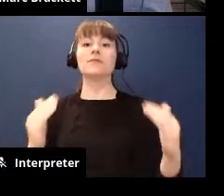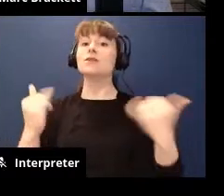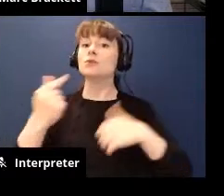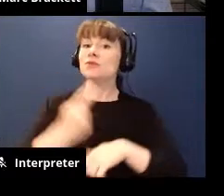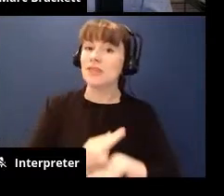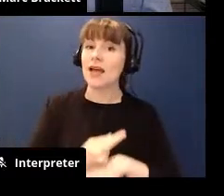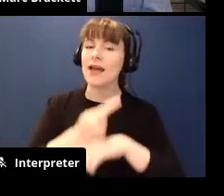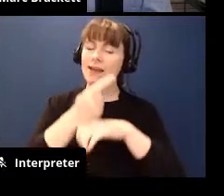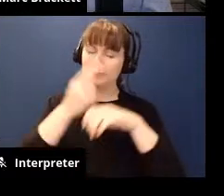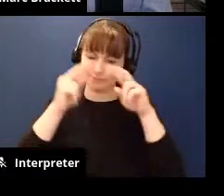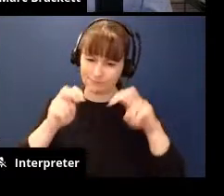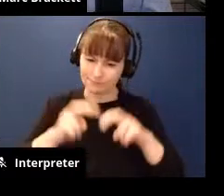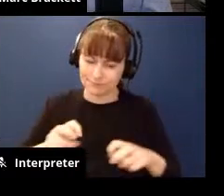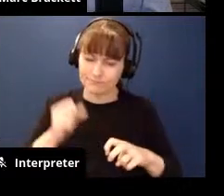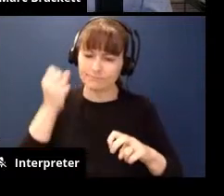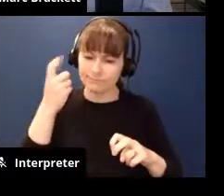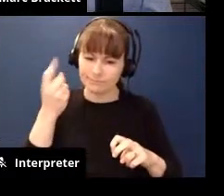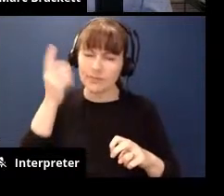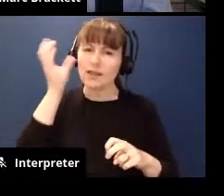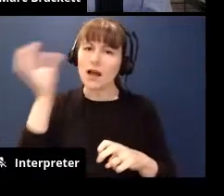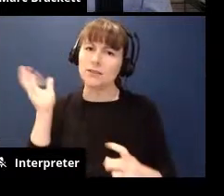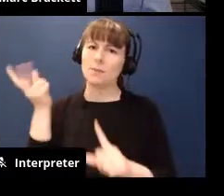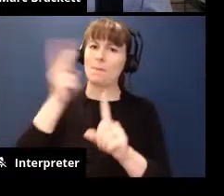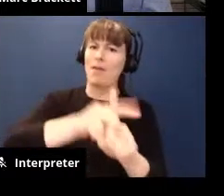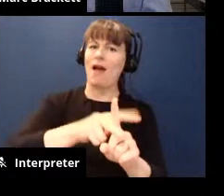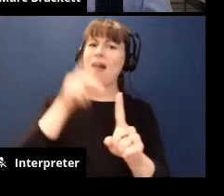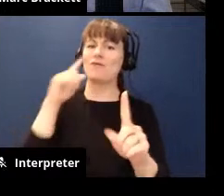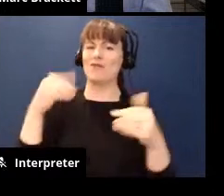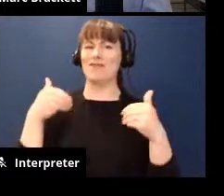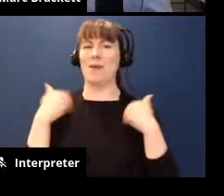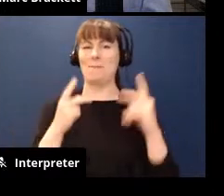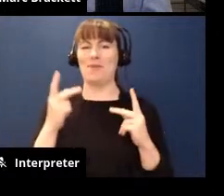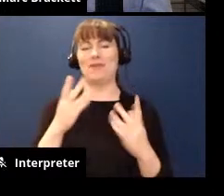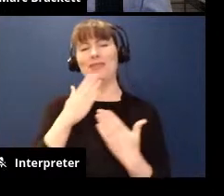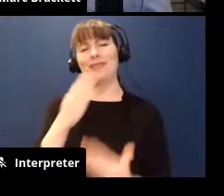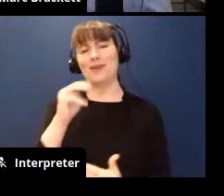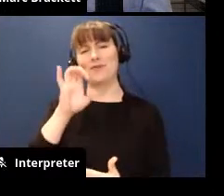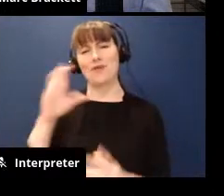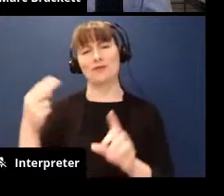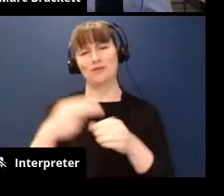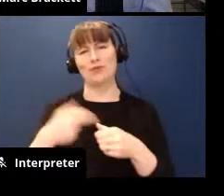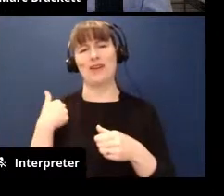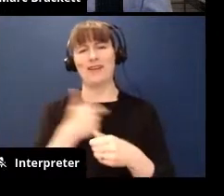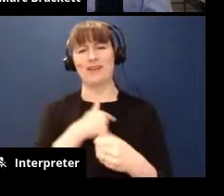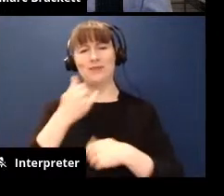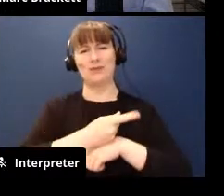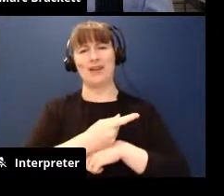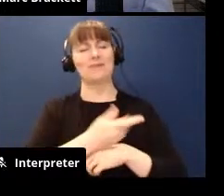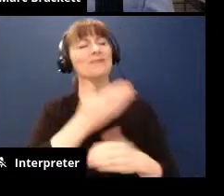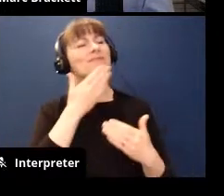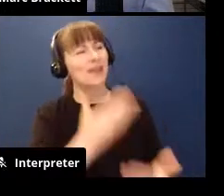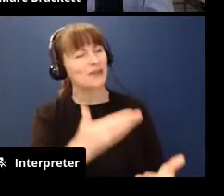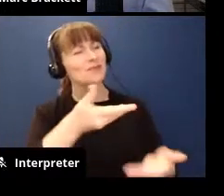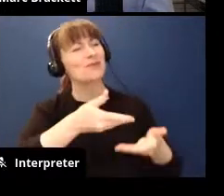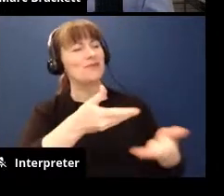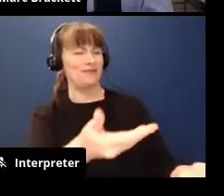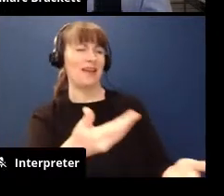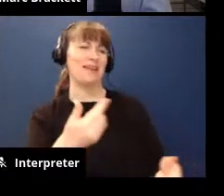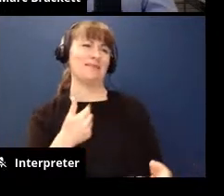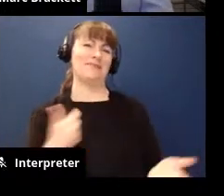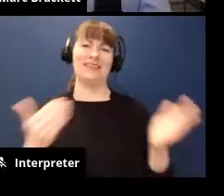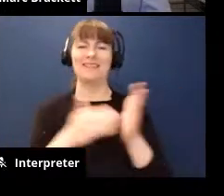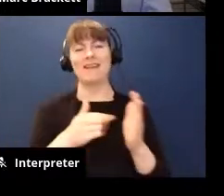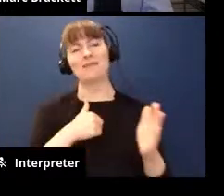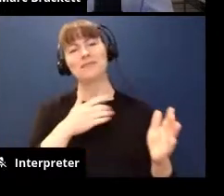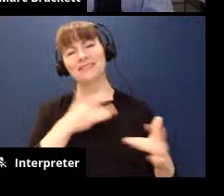into these concepts for our young folks so thank you Mark for being with us today thank you for having me again I'm excited to be